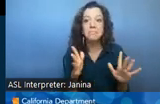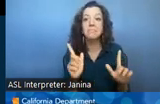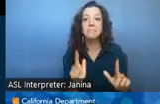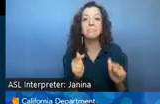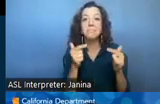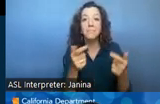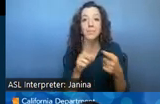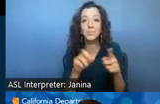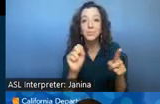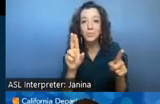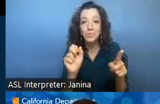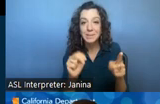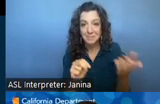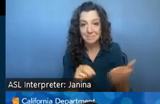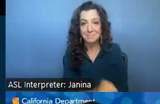back to susan